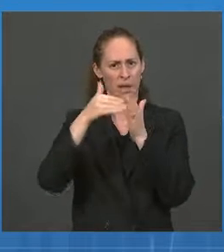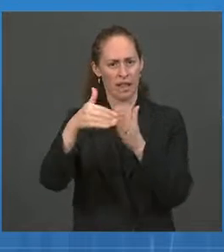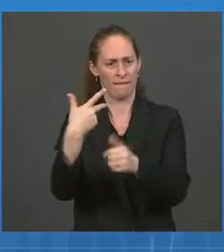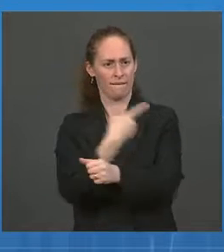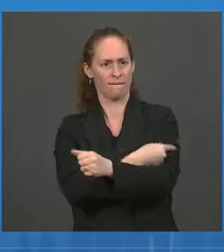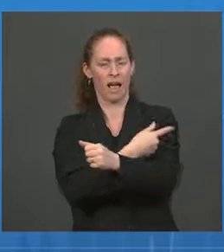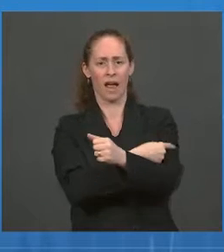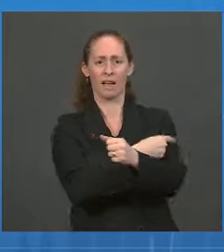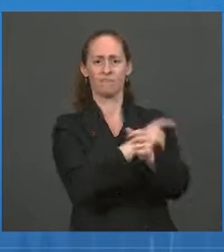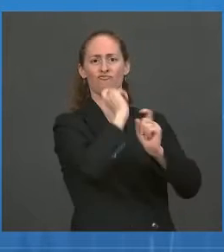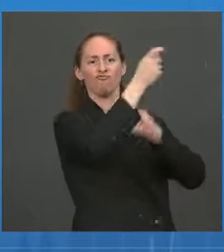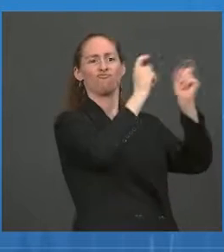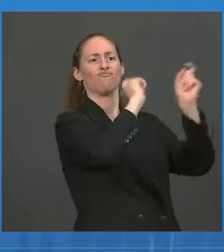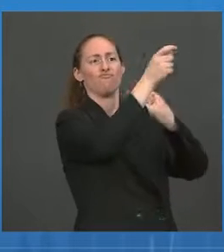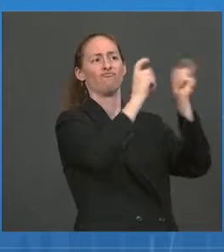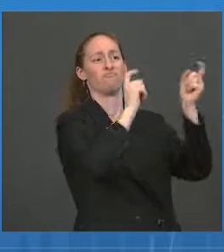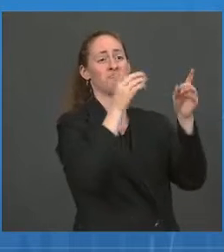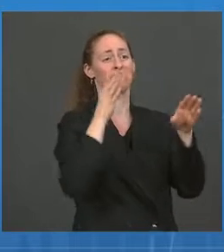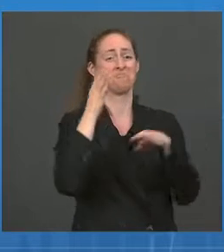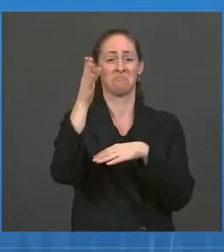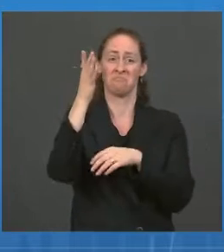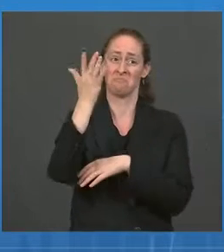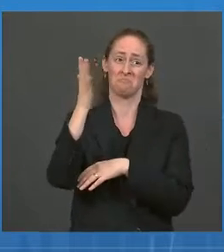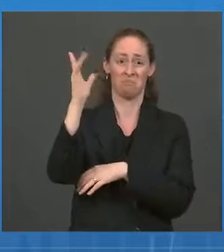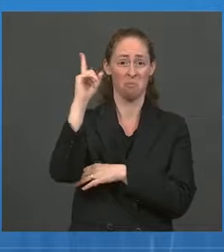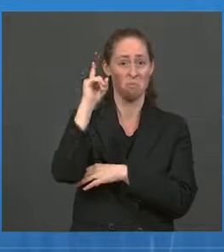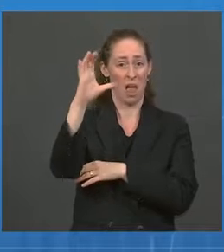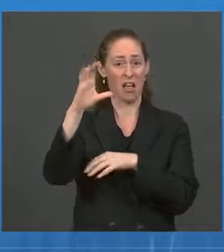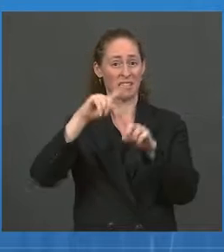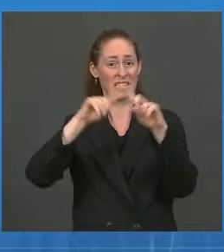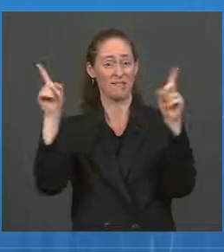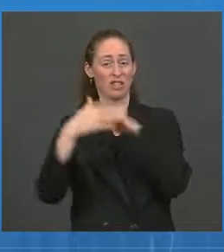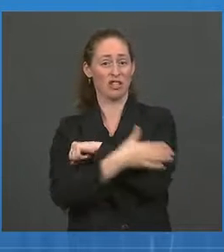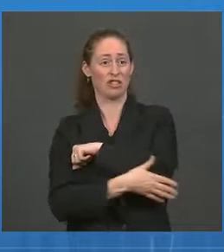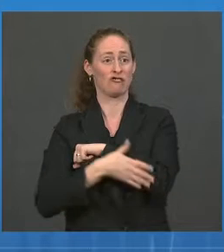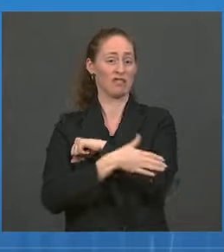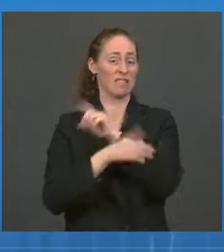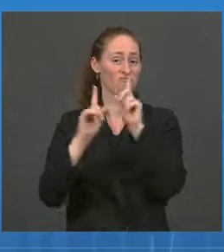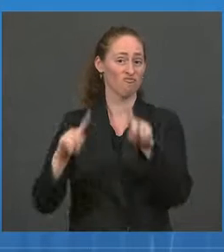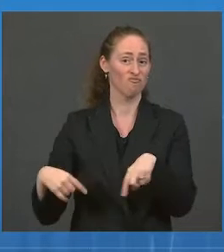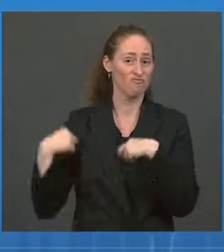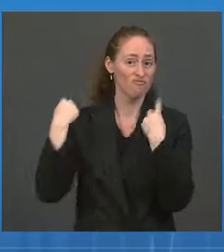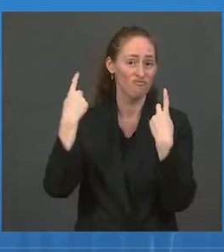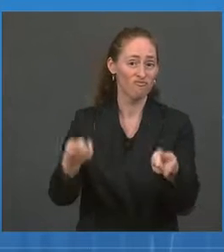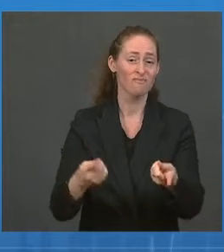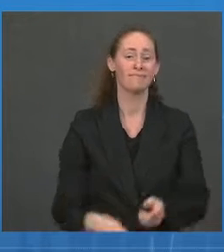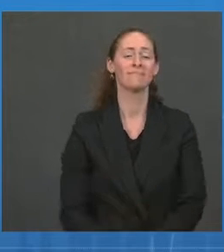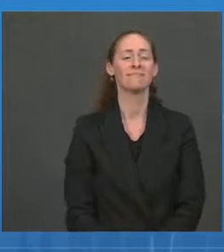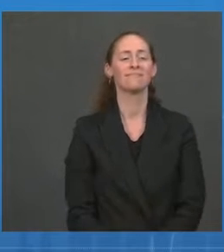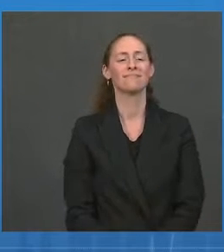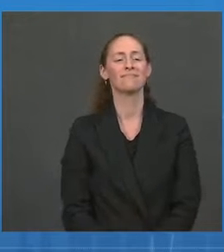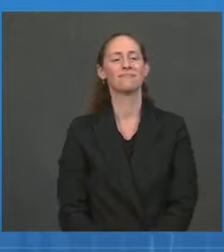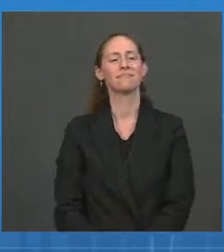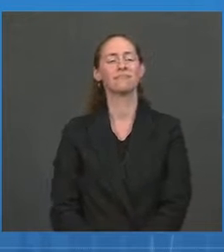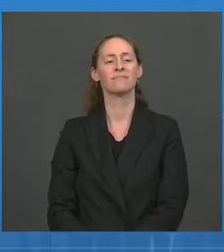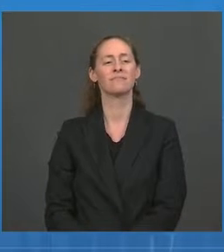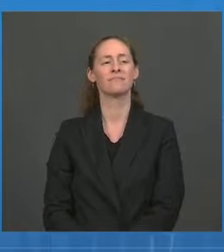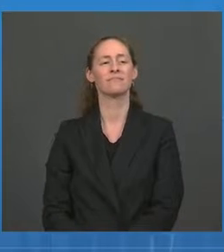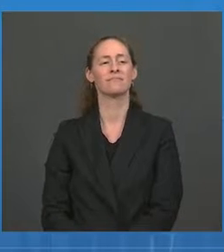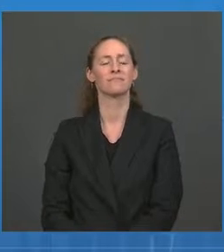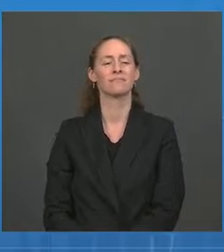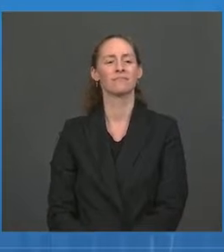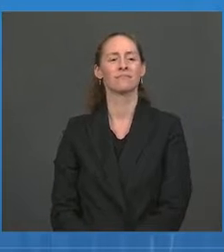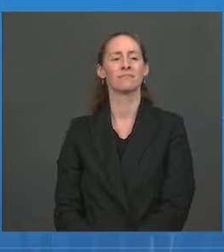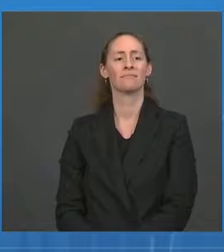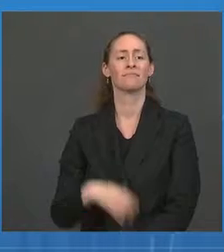almost 100 different countries. And, you know, what we've done with those 140 million doses is